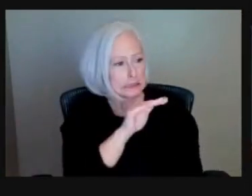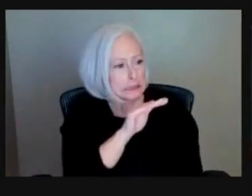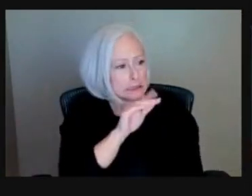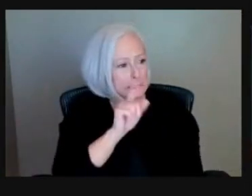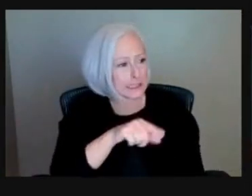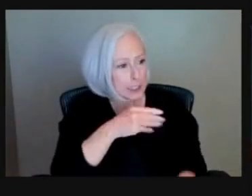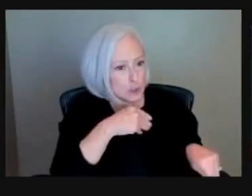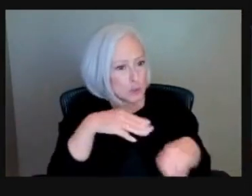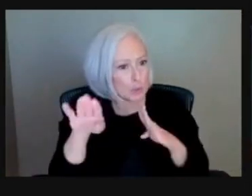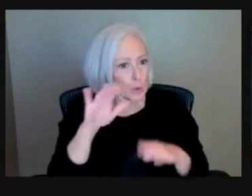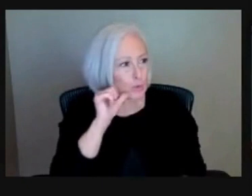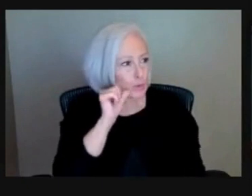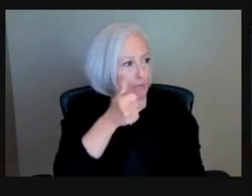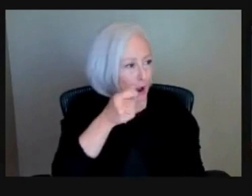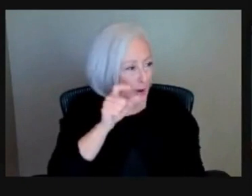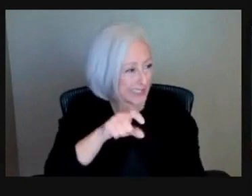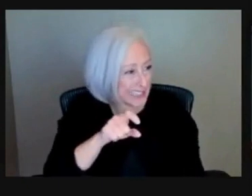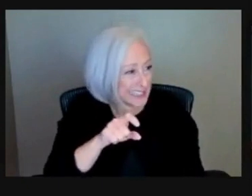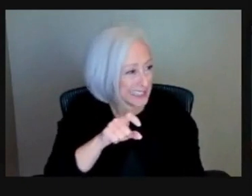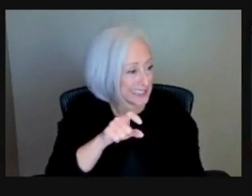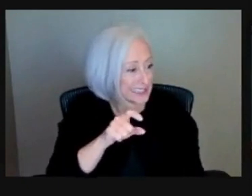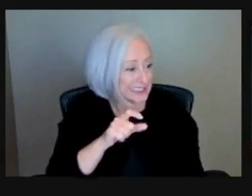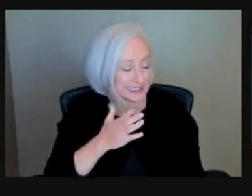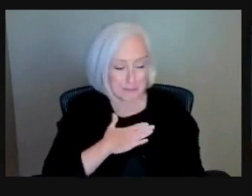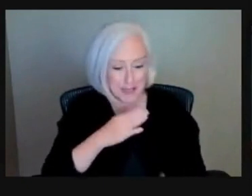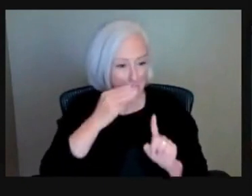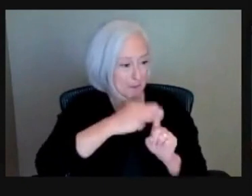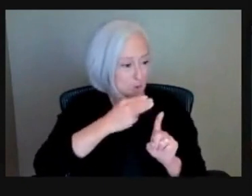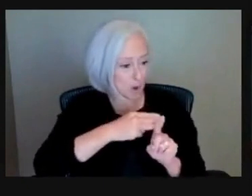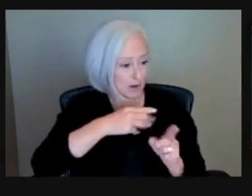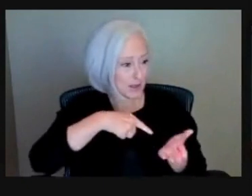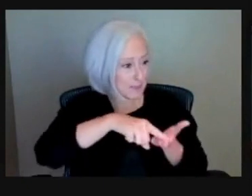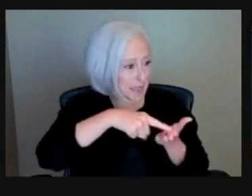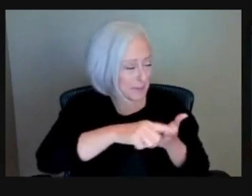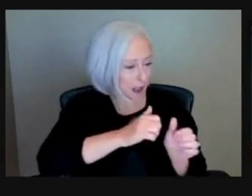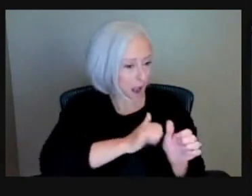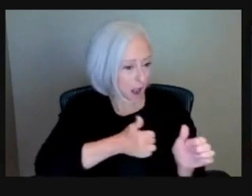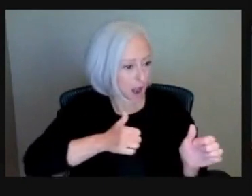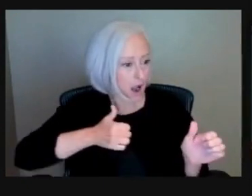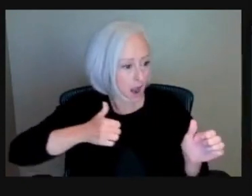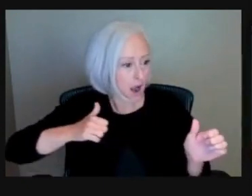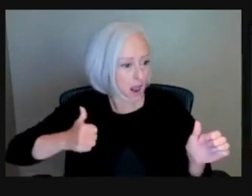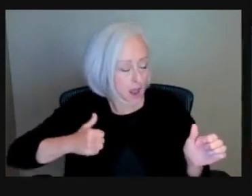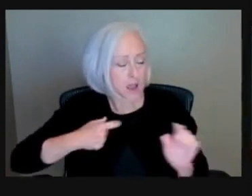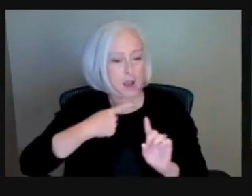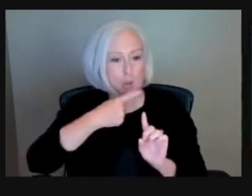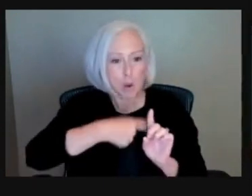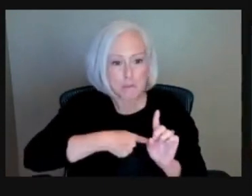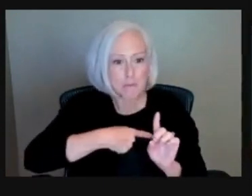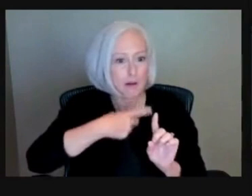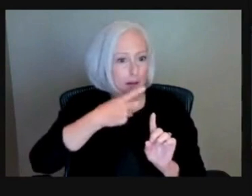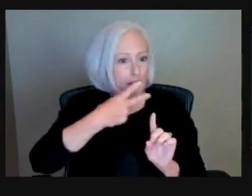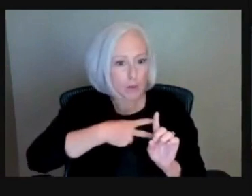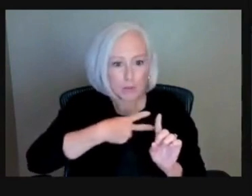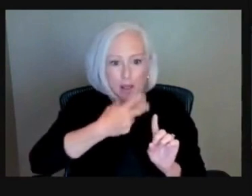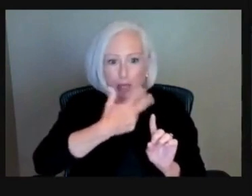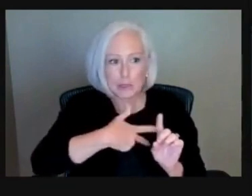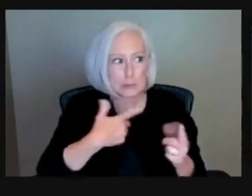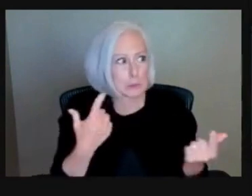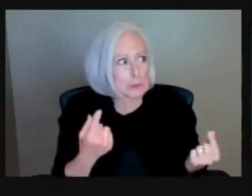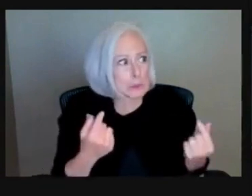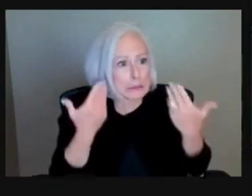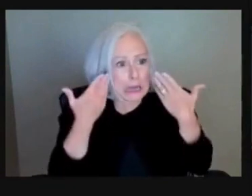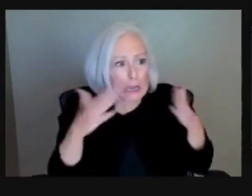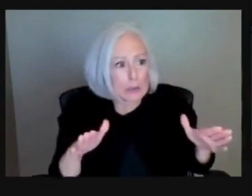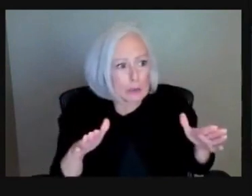tomorrow? I'm behind with my mortgage two months, a month. You know, what's going to happen? I got this letter